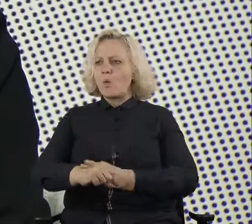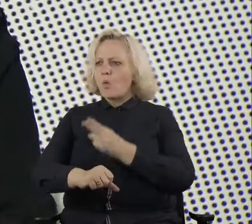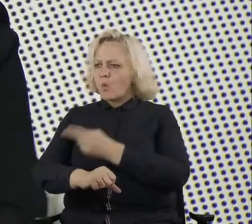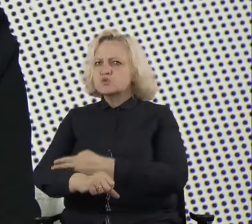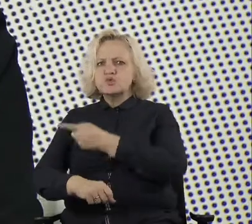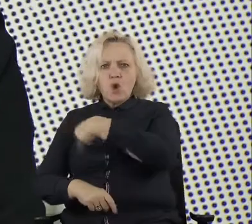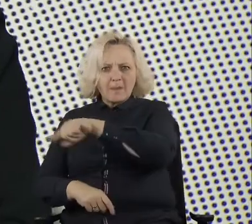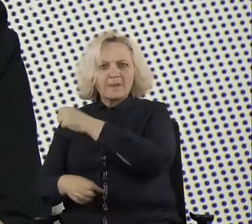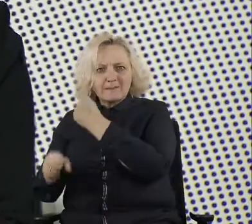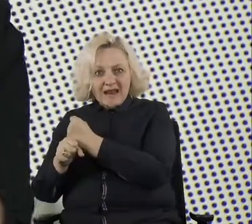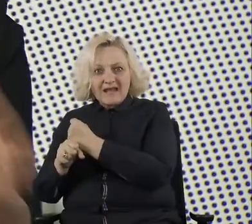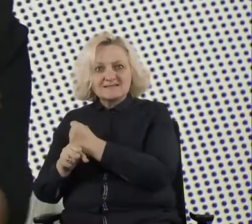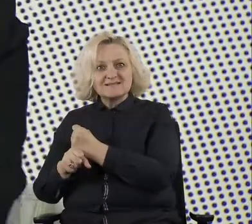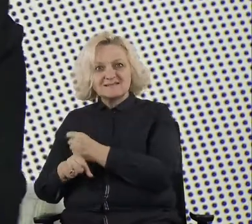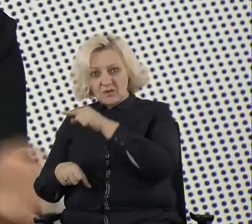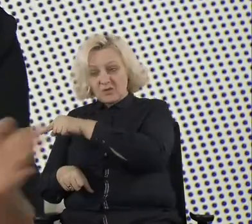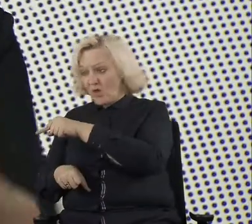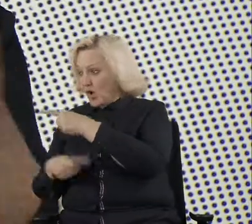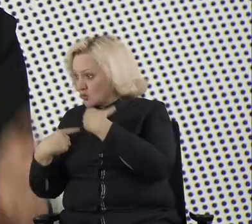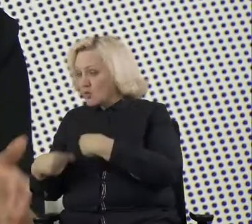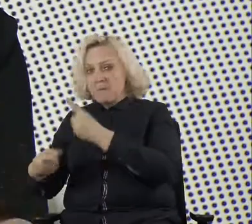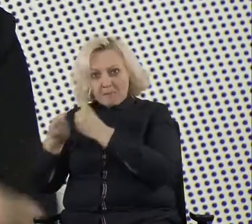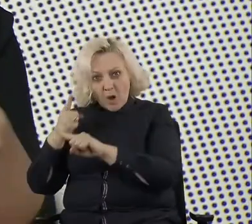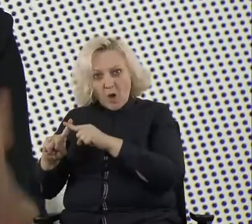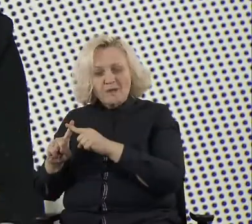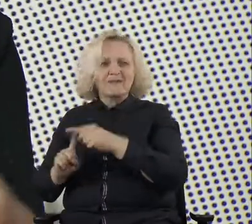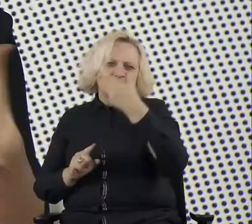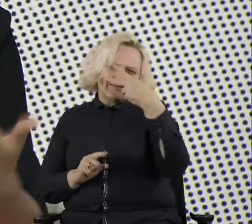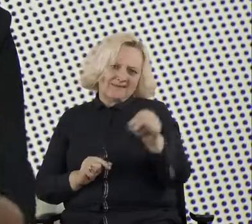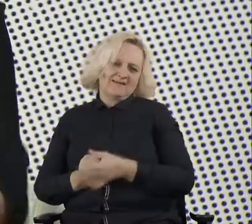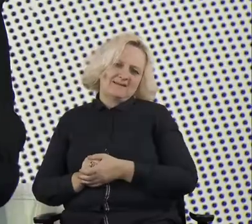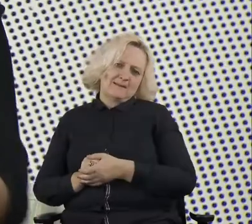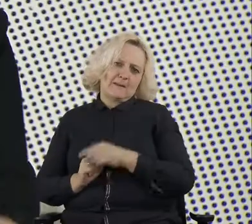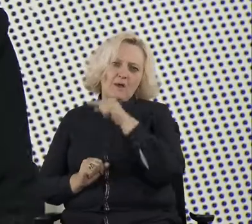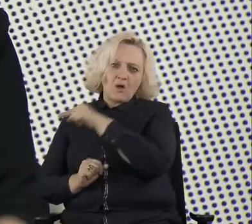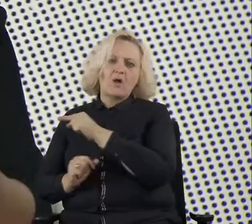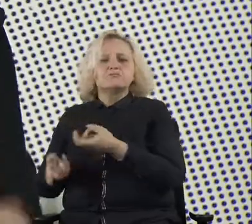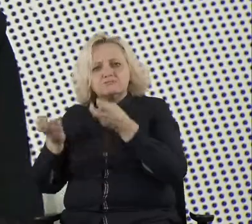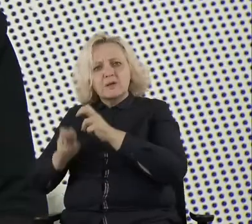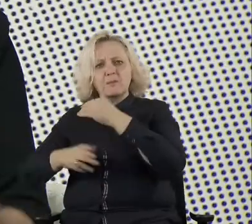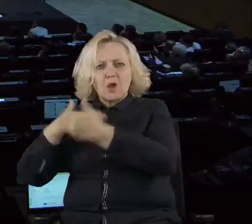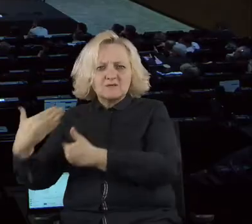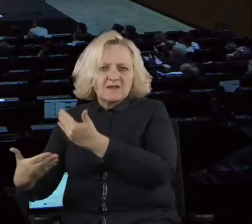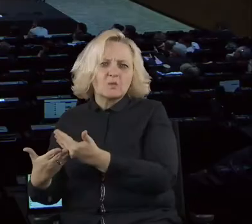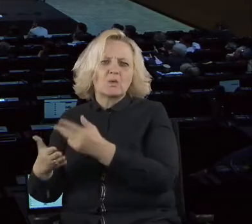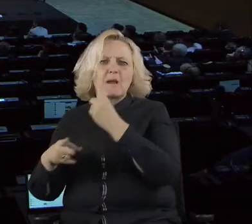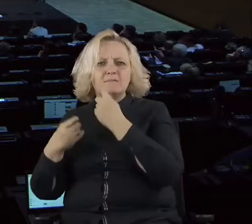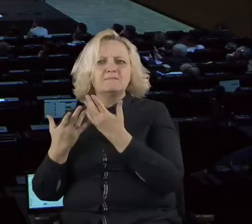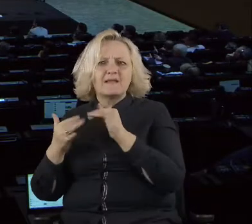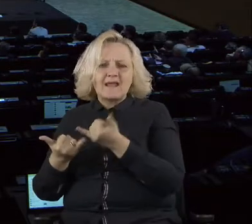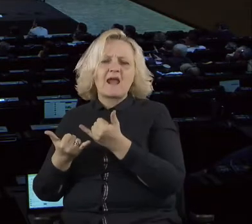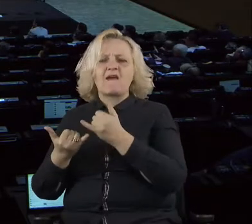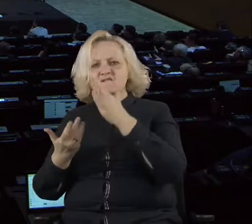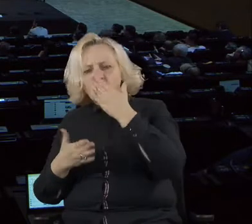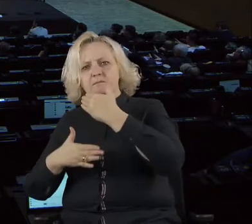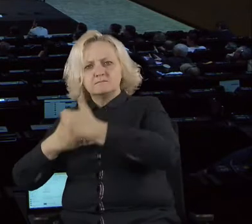policies and procedures. So we have to share that public servants are doing the, are the people who are serving like servants, yeah,